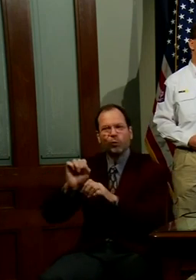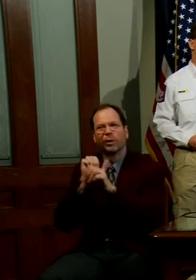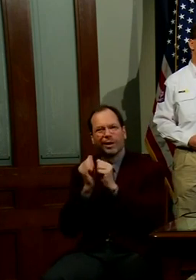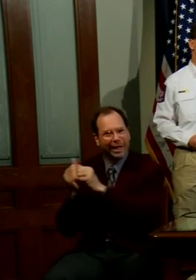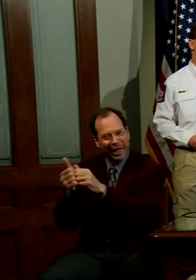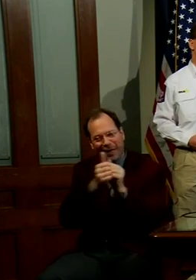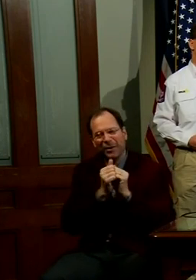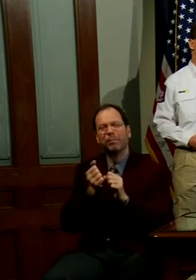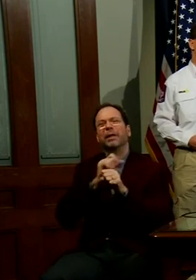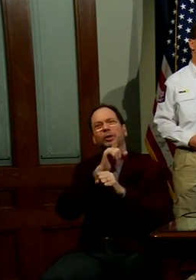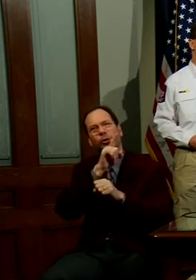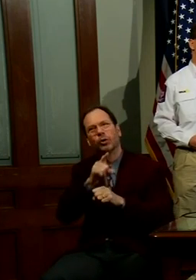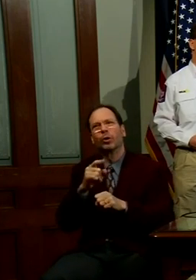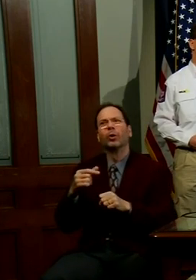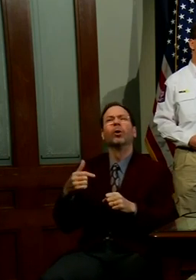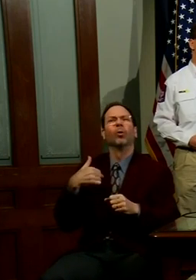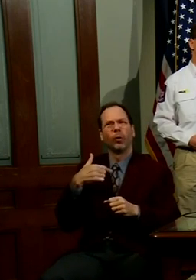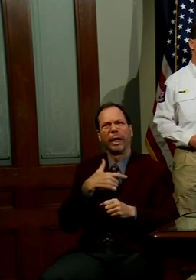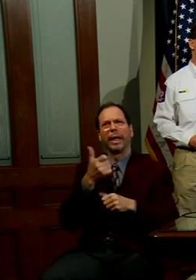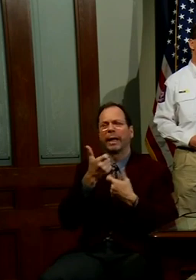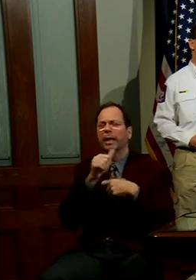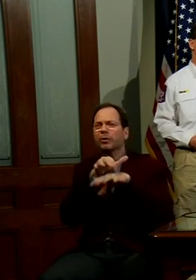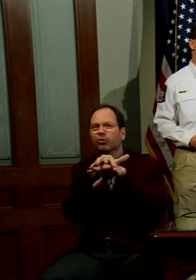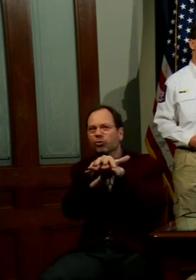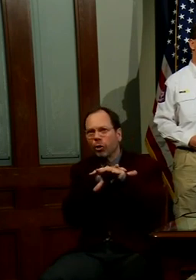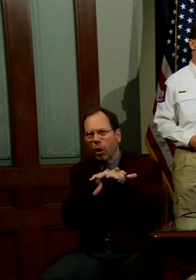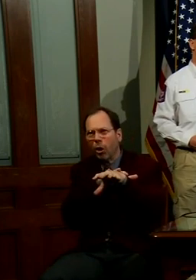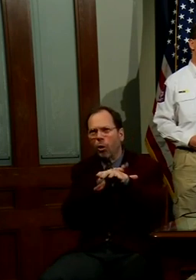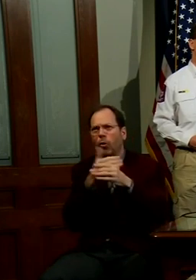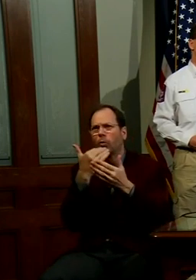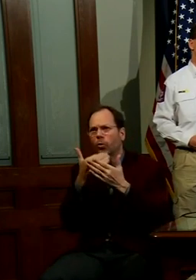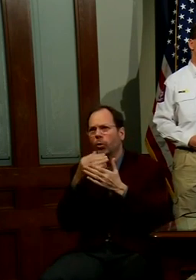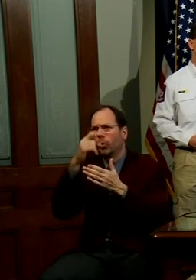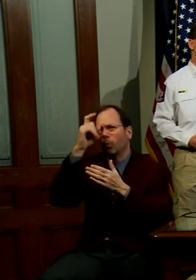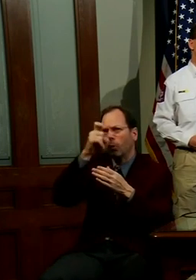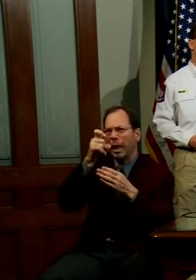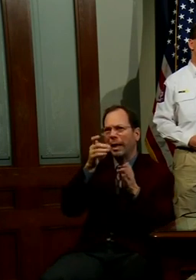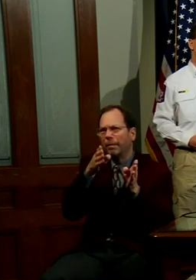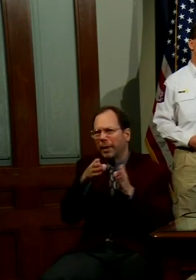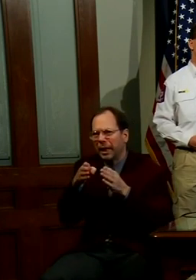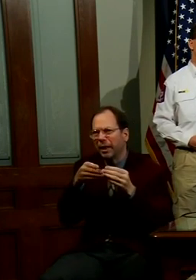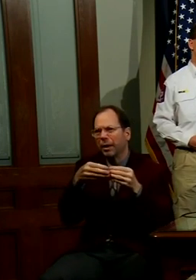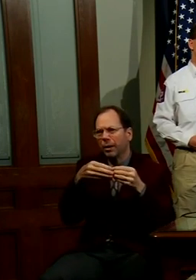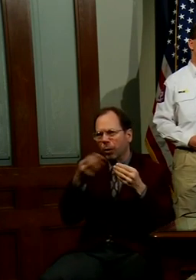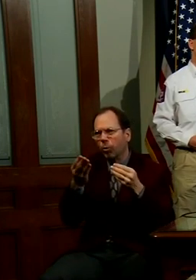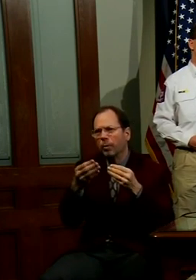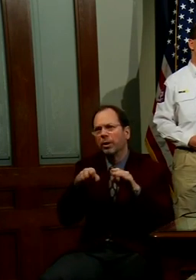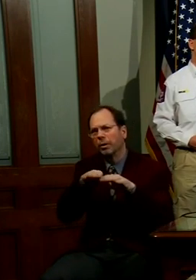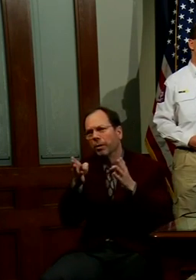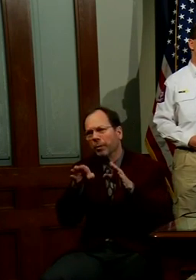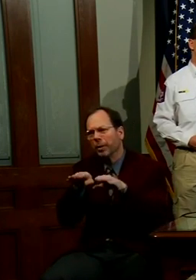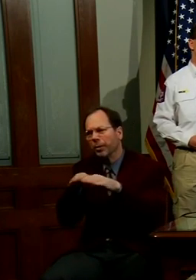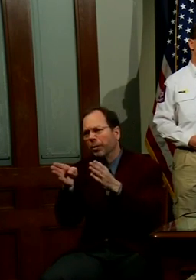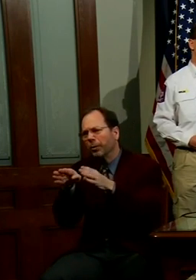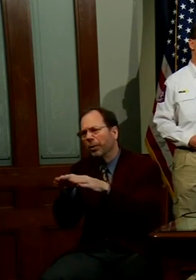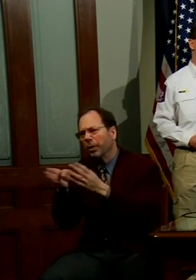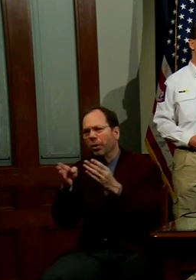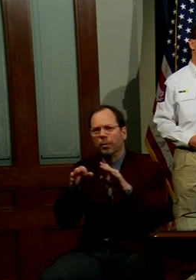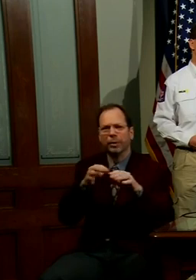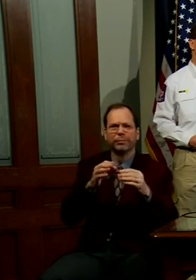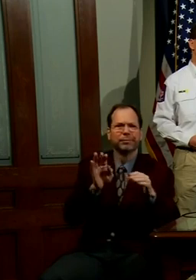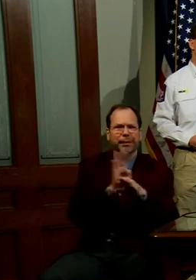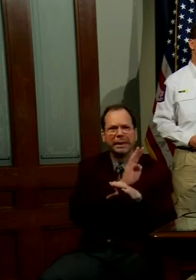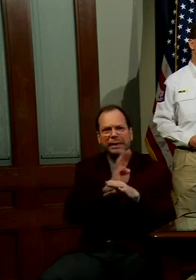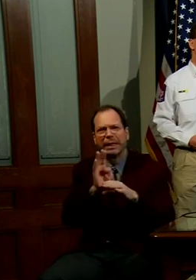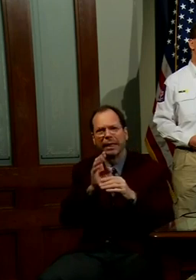will be able to slowly, strategically, smartly, and safely begin to open up the expansion